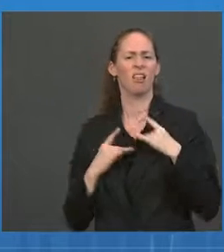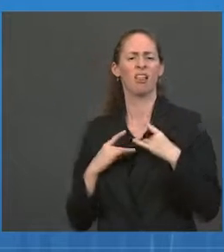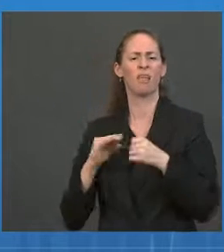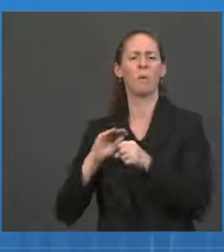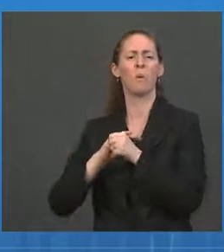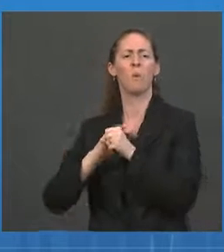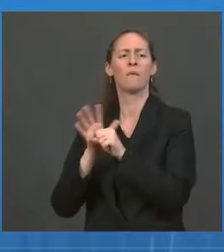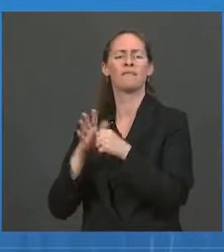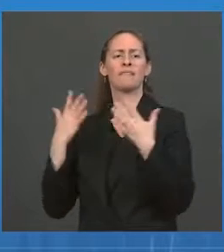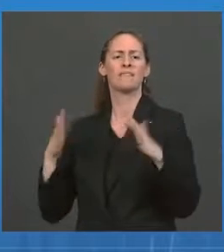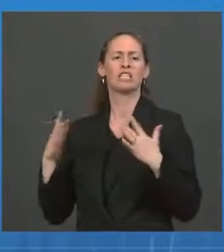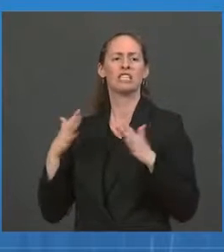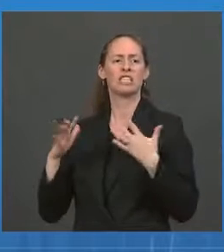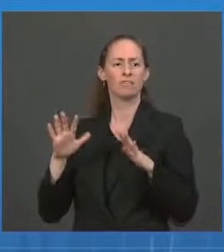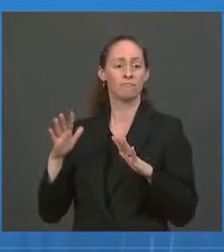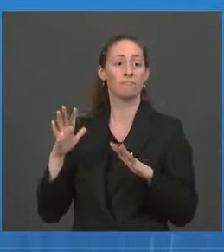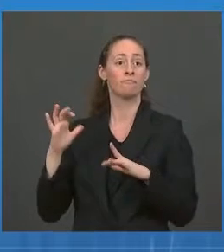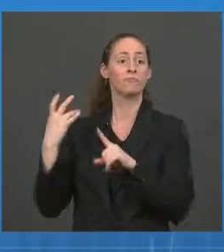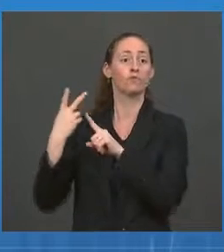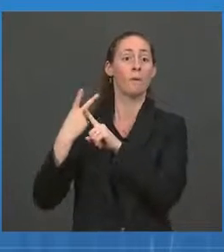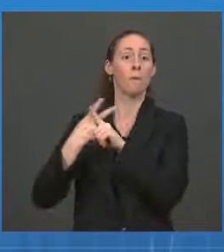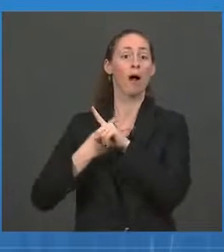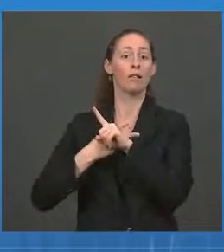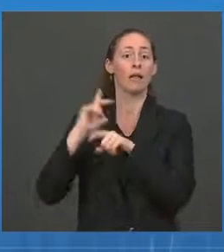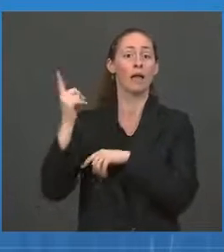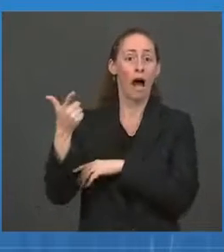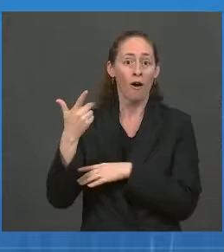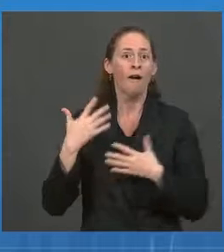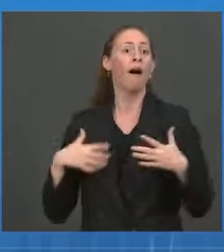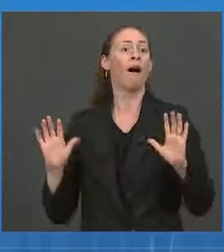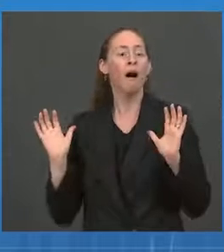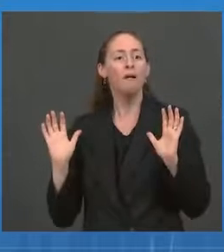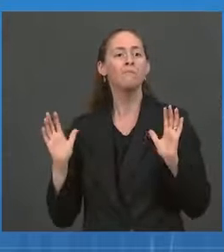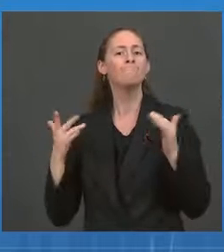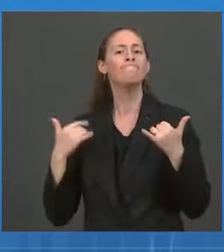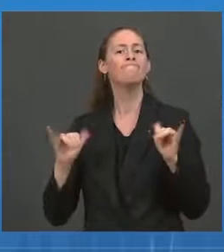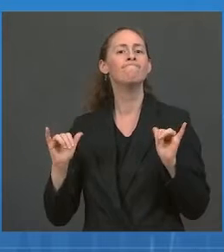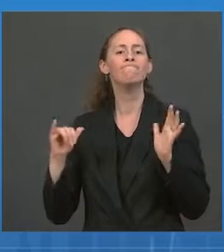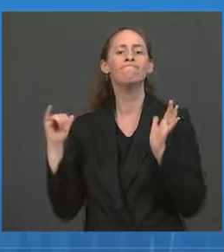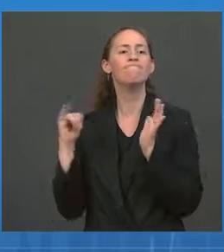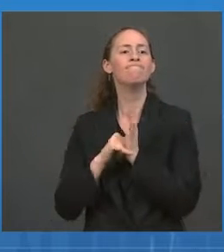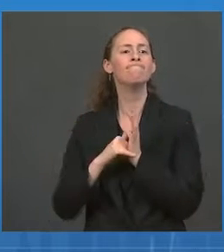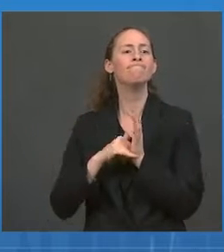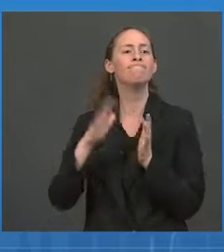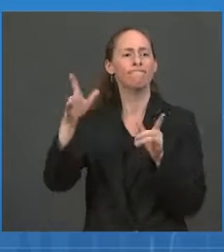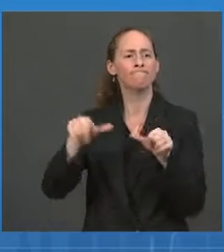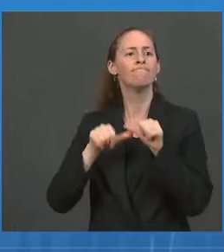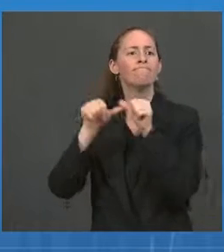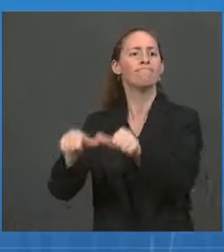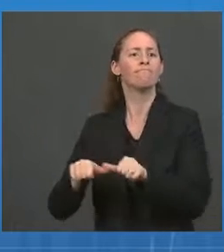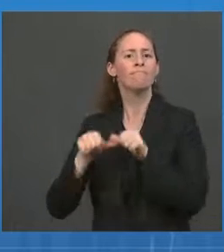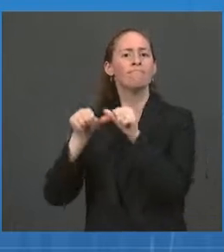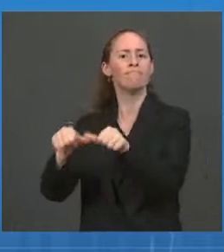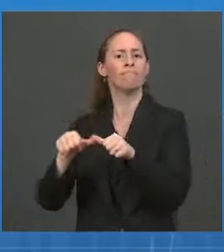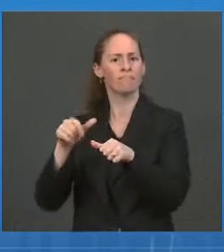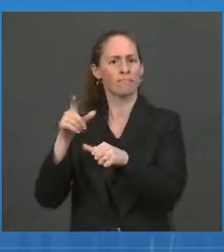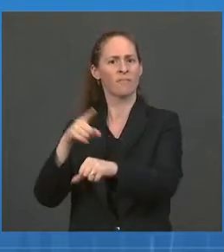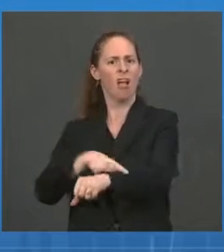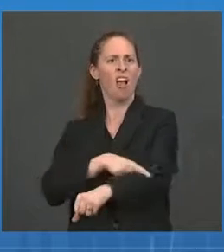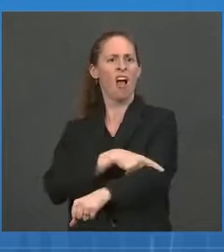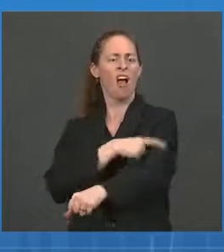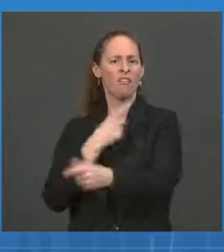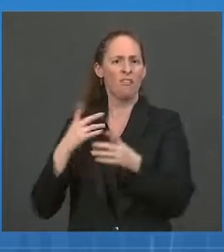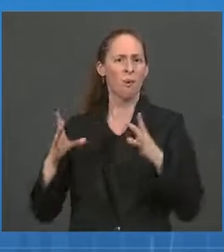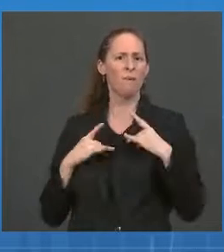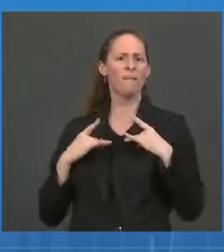test. So what is long COVID? Next slide. It's a constellation of signs and symptoms characterized